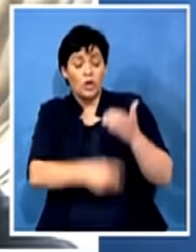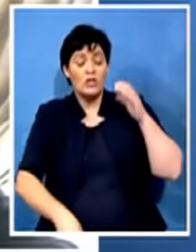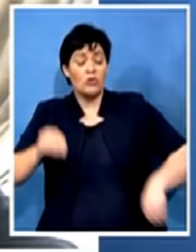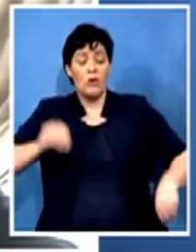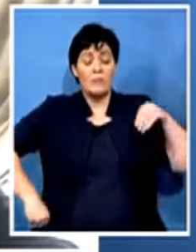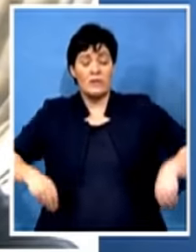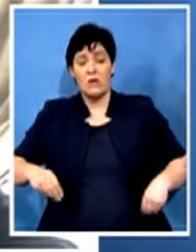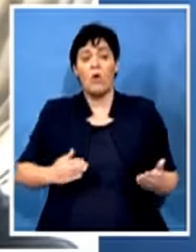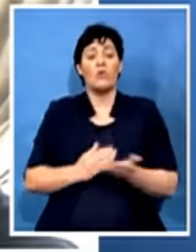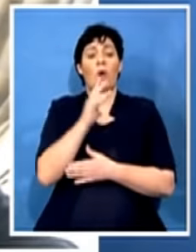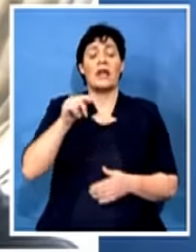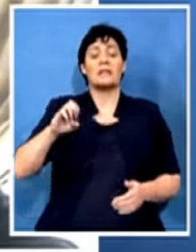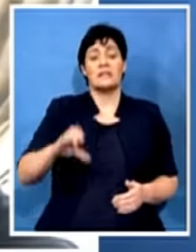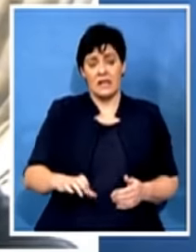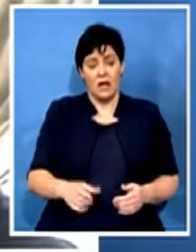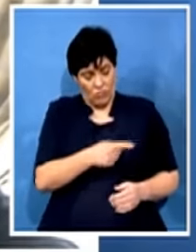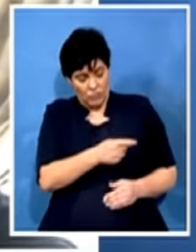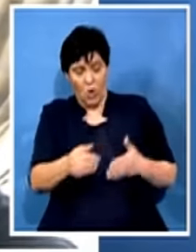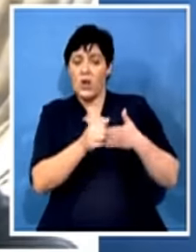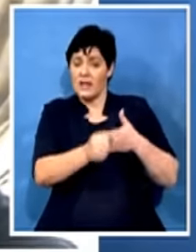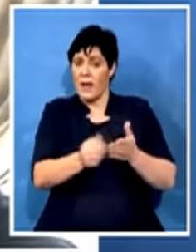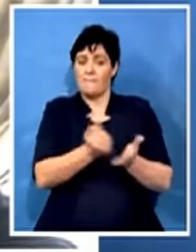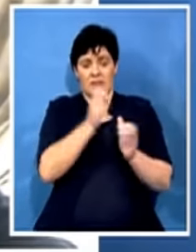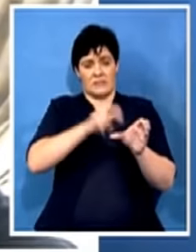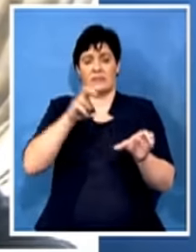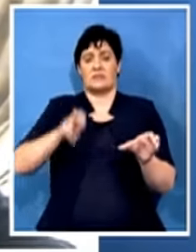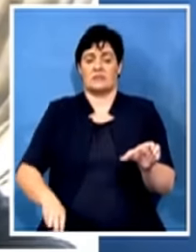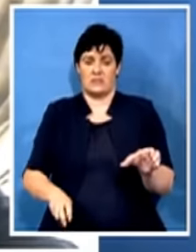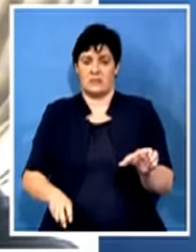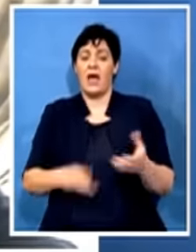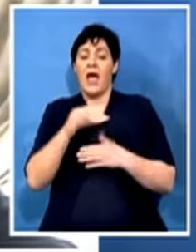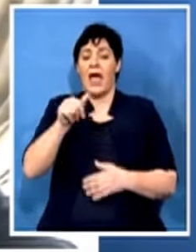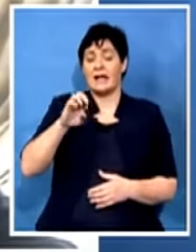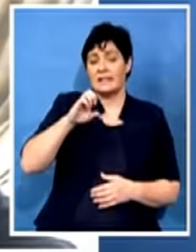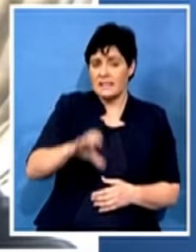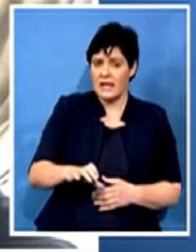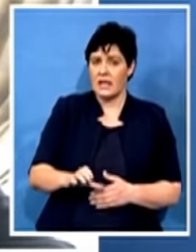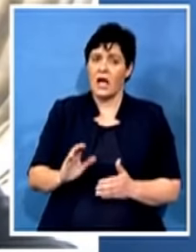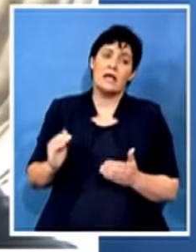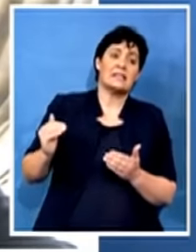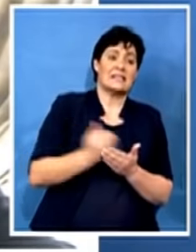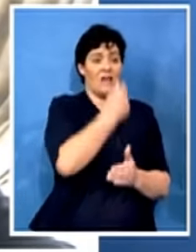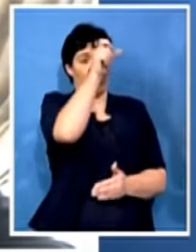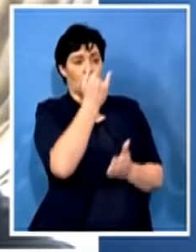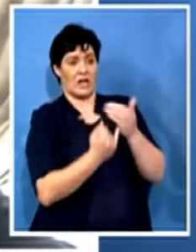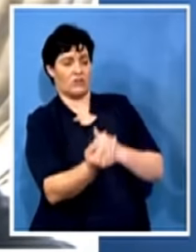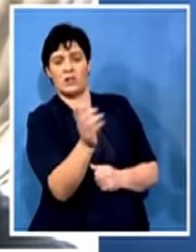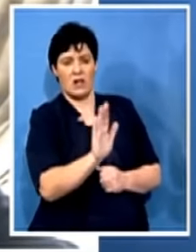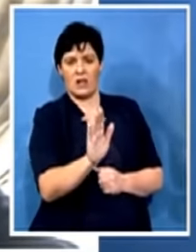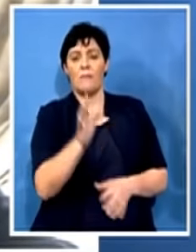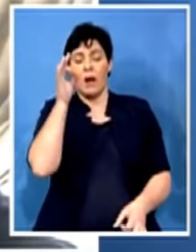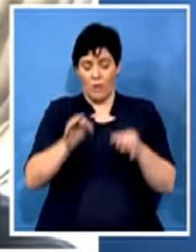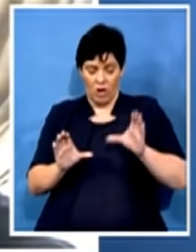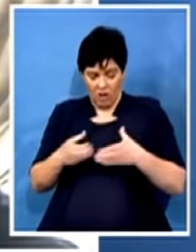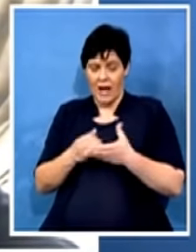leaders must step aside and that the ANC must not save individuals, but the party must rather save itself. And if